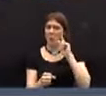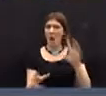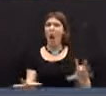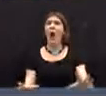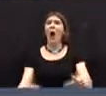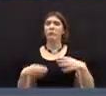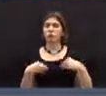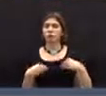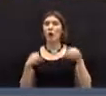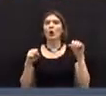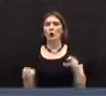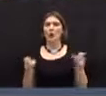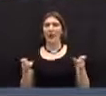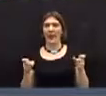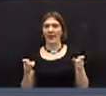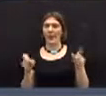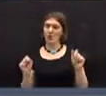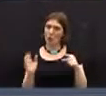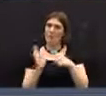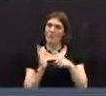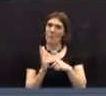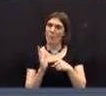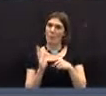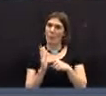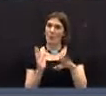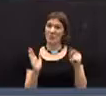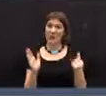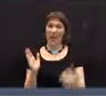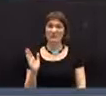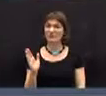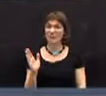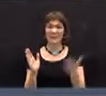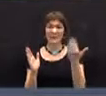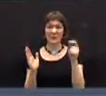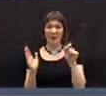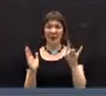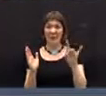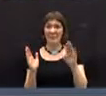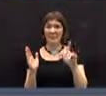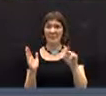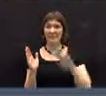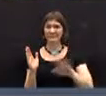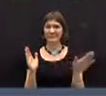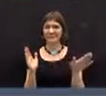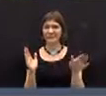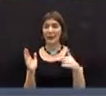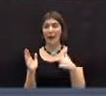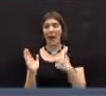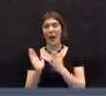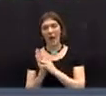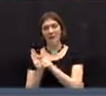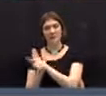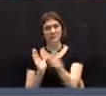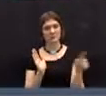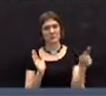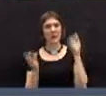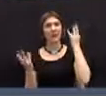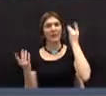feel like we can live with it. So I would appeal to the body to think about